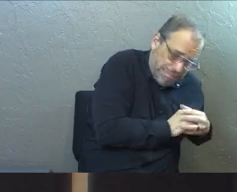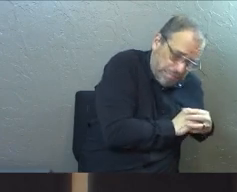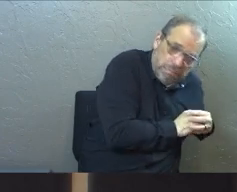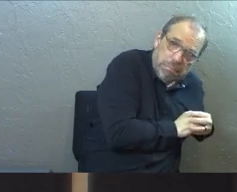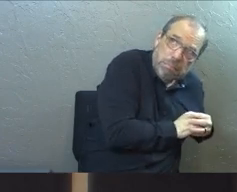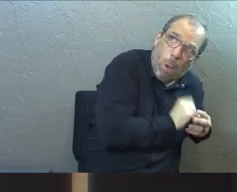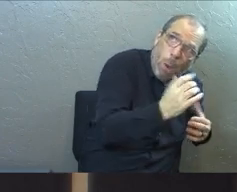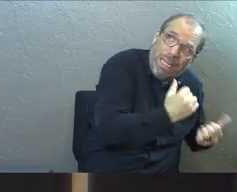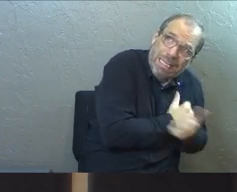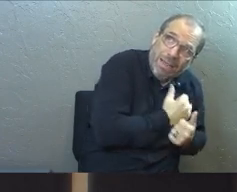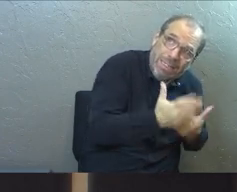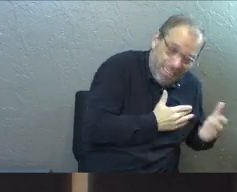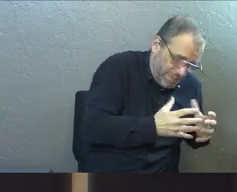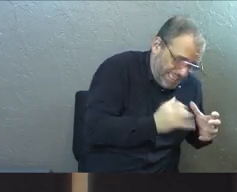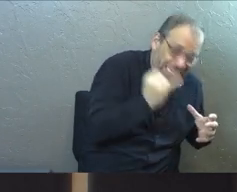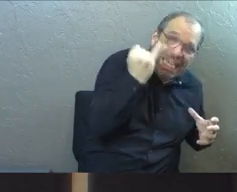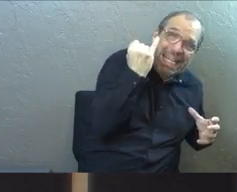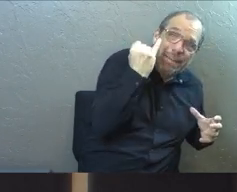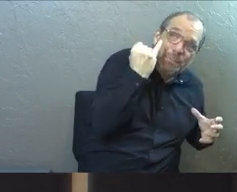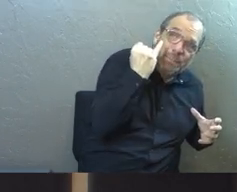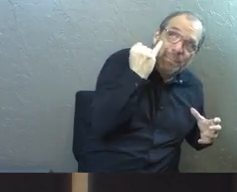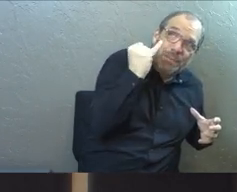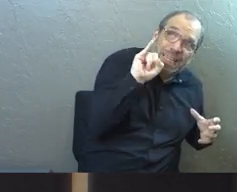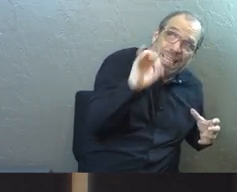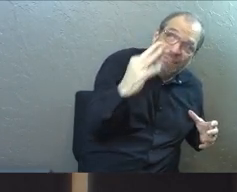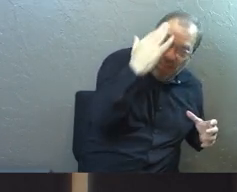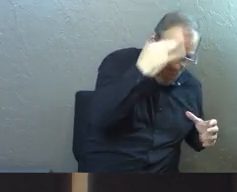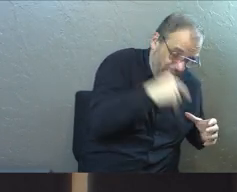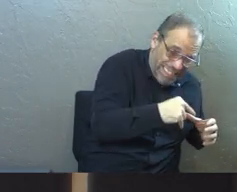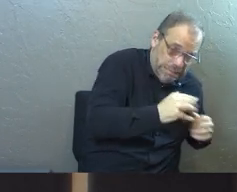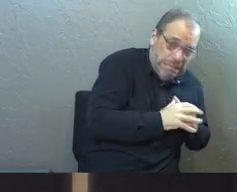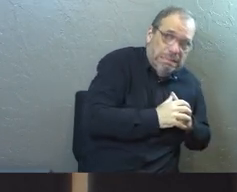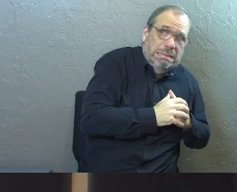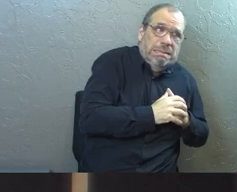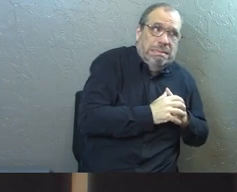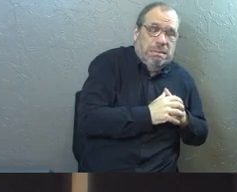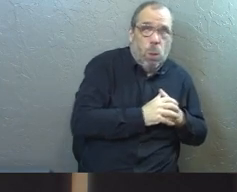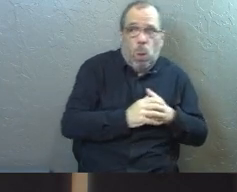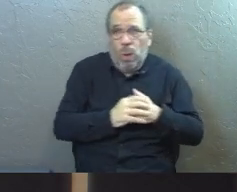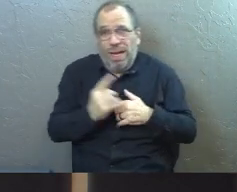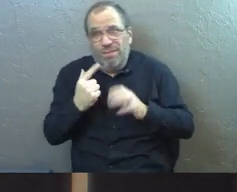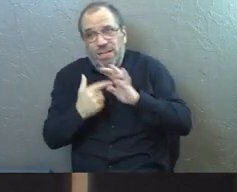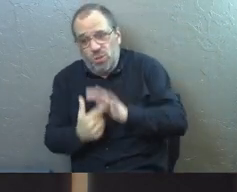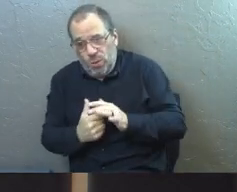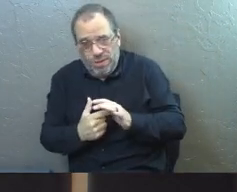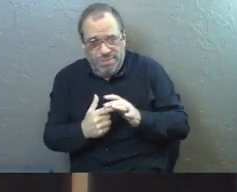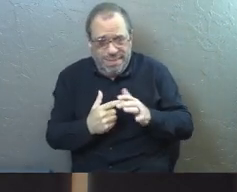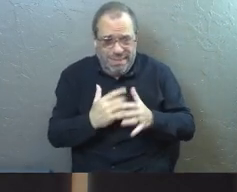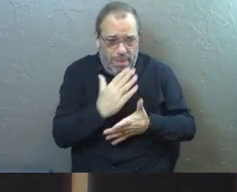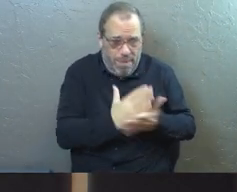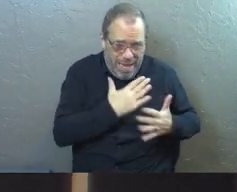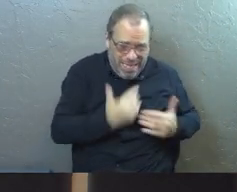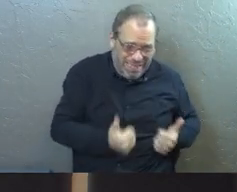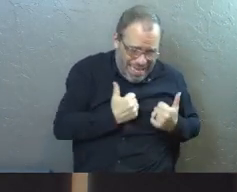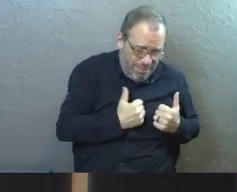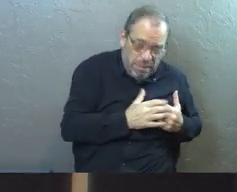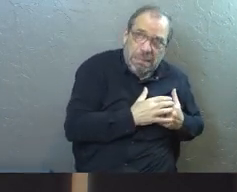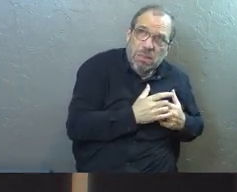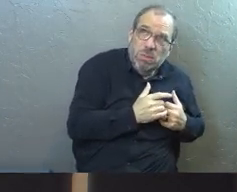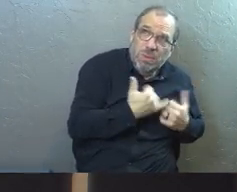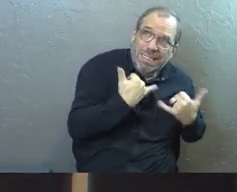or that he'll love us if, if he knew this thing about me or if I showed him this piece of my